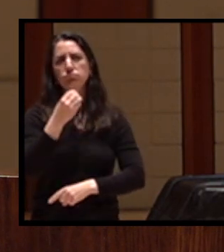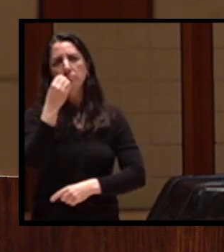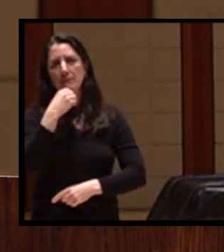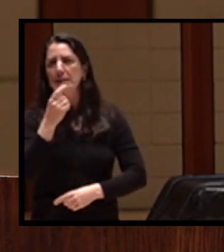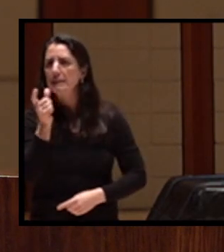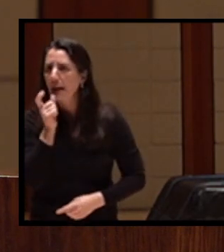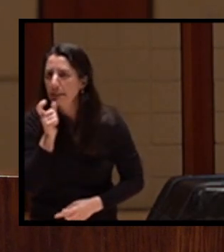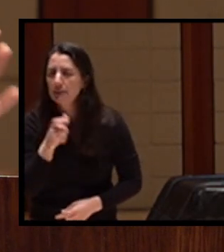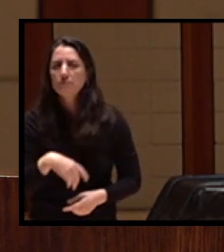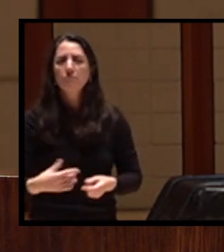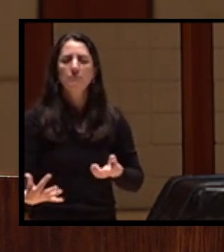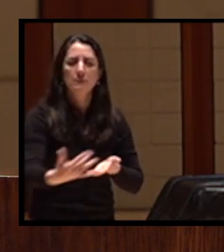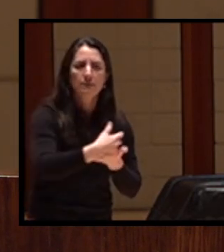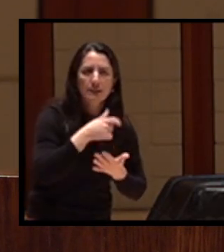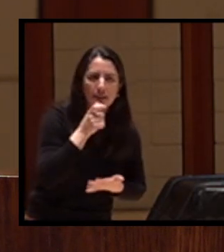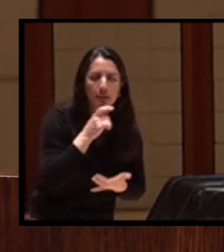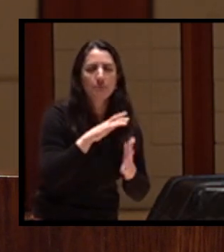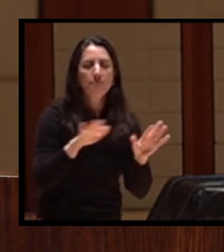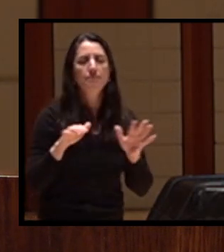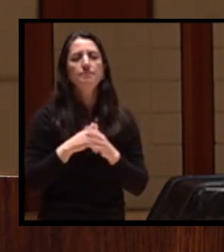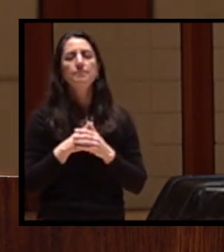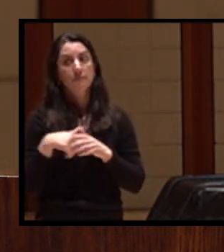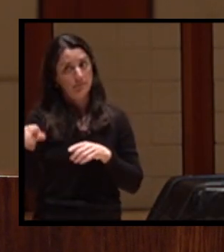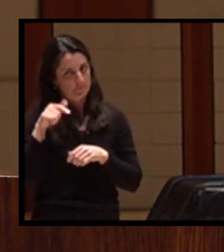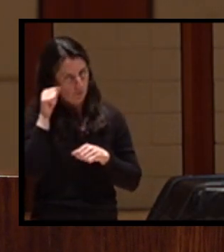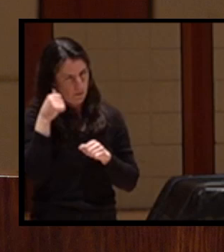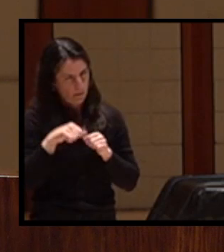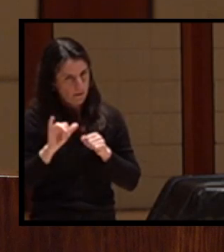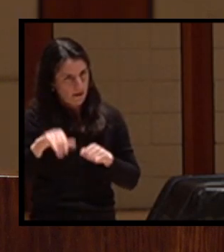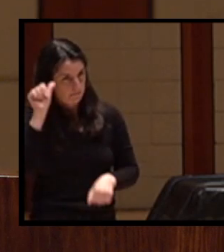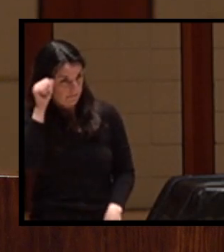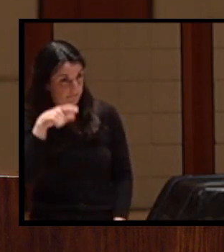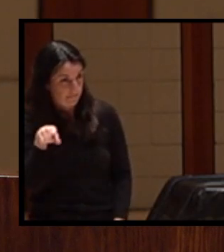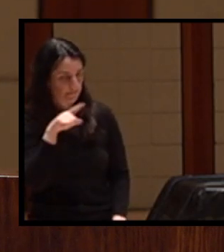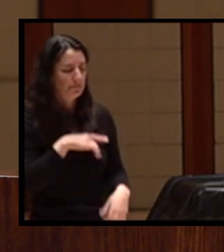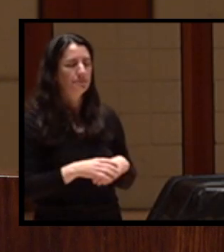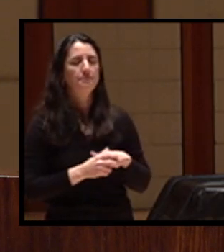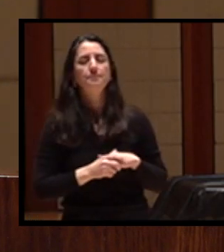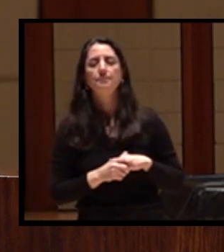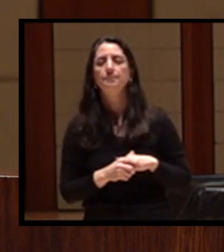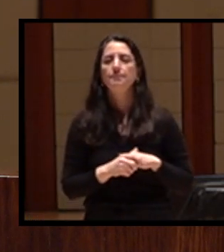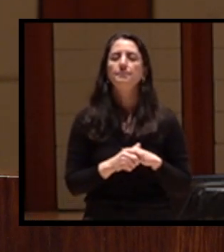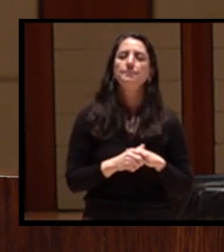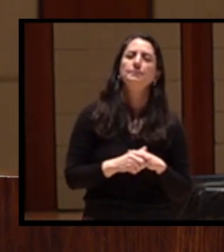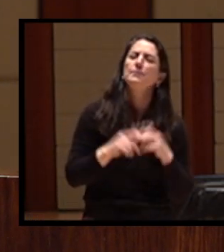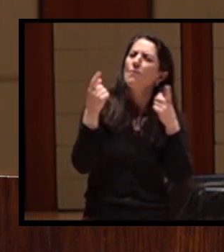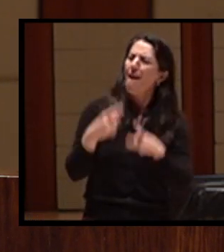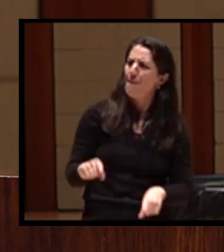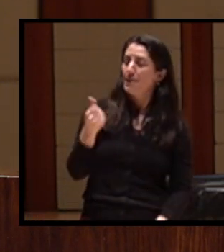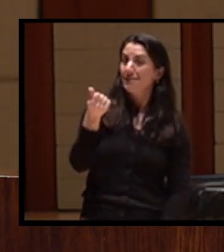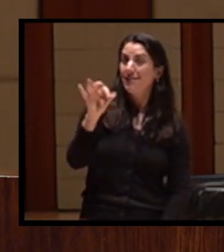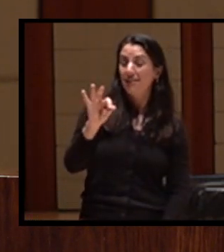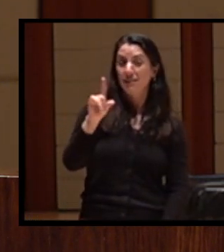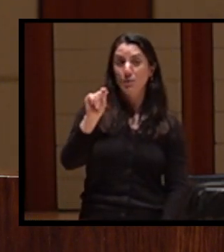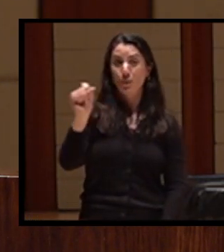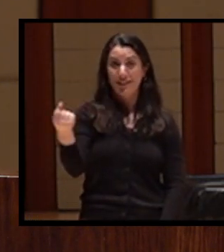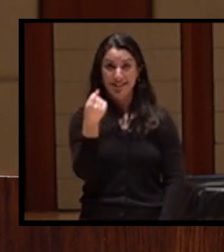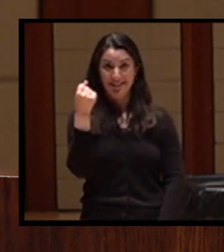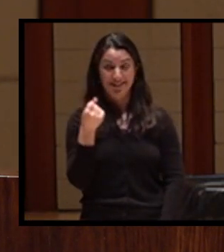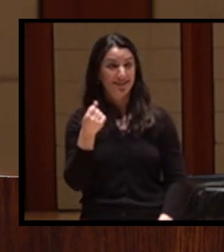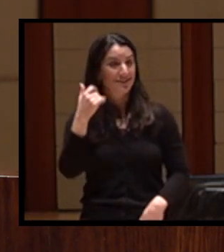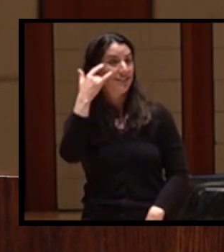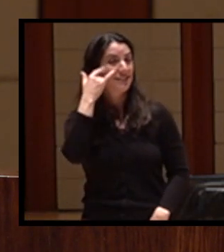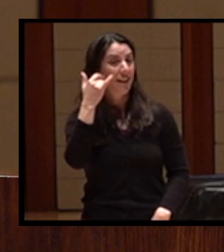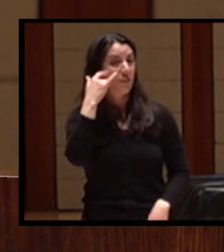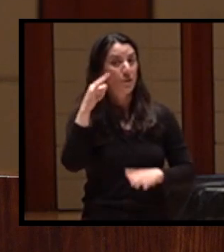But things didn't stay so rosy for that long. Around the 1920s, the state of California considered the Yurok